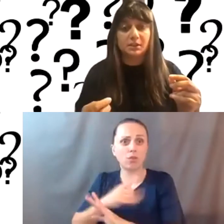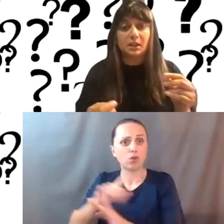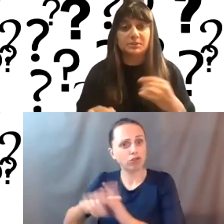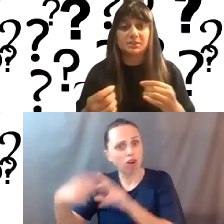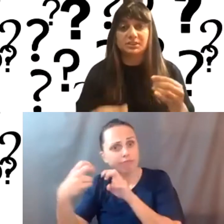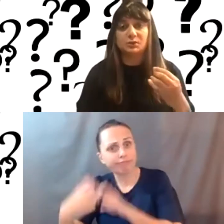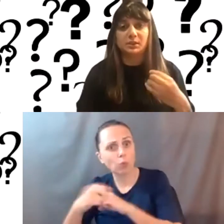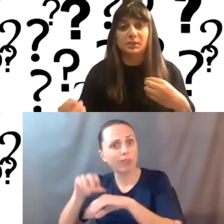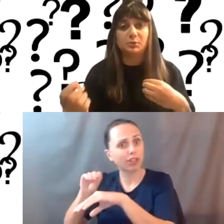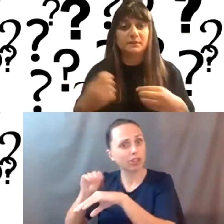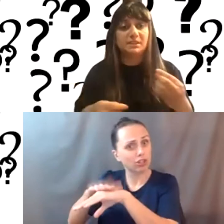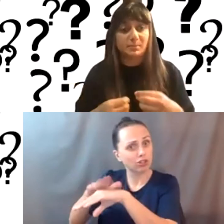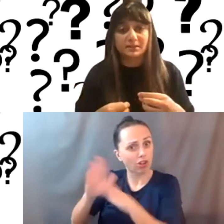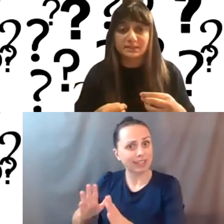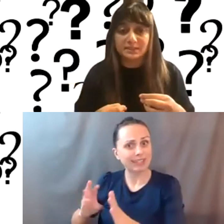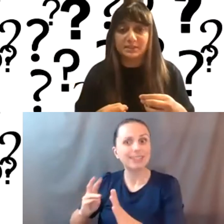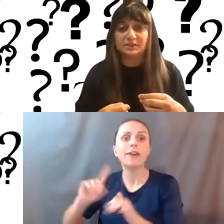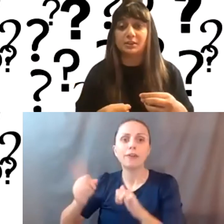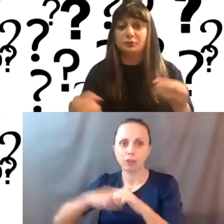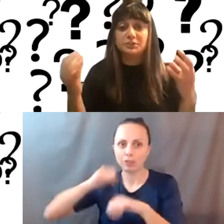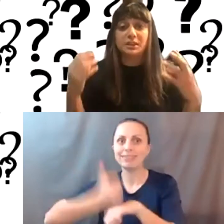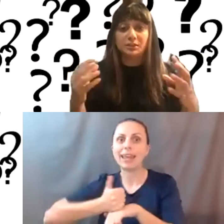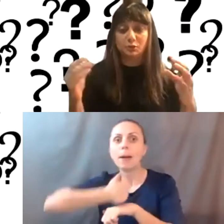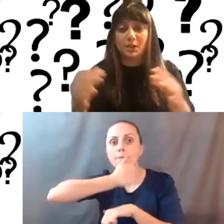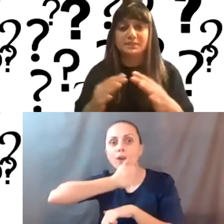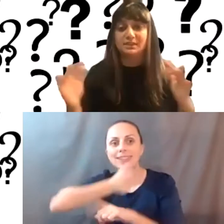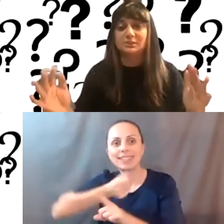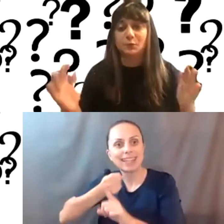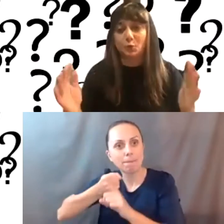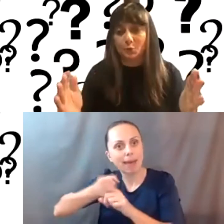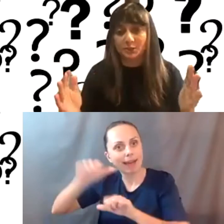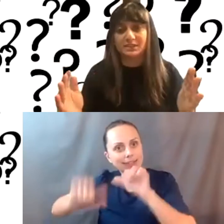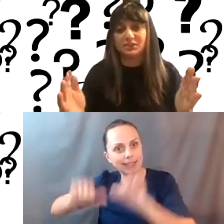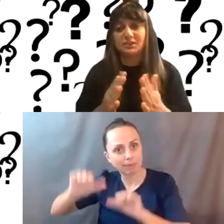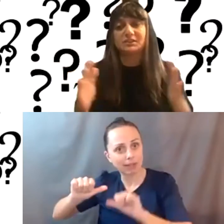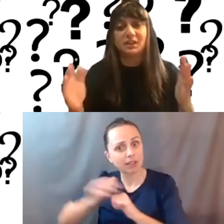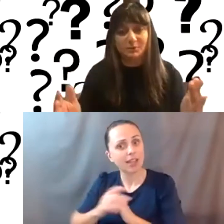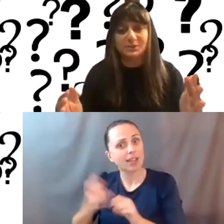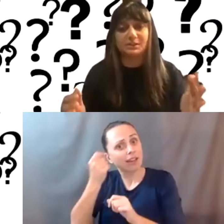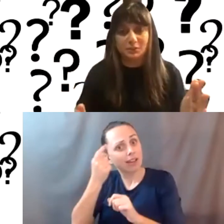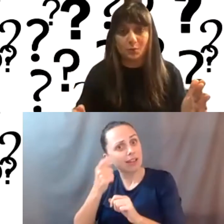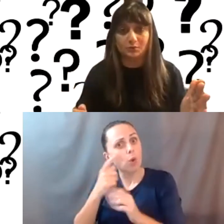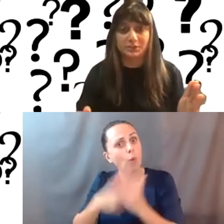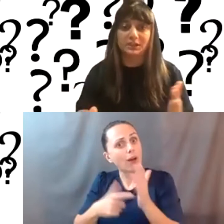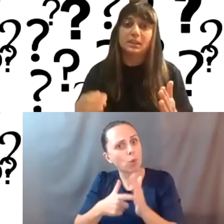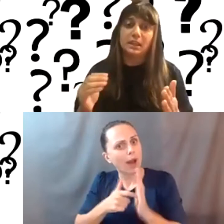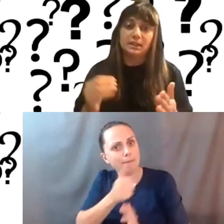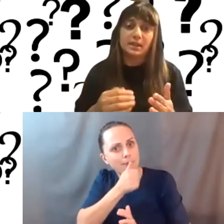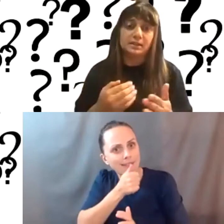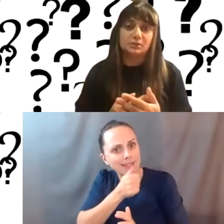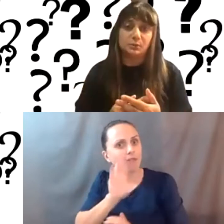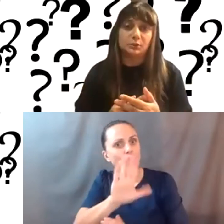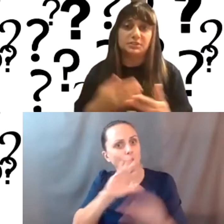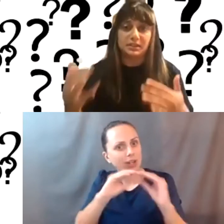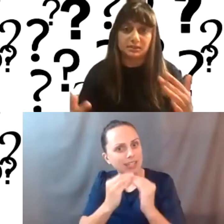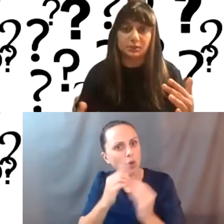I would suggest doing a privacy impact assessment and understanding your privacy needs for your organization and the type of data that you hold. And